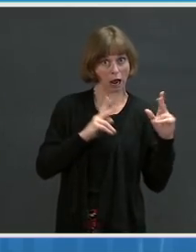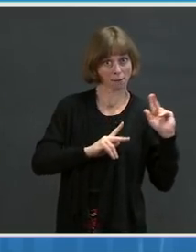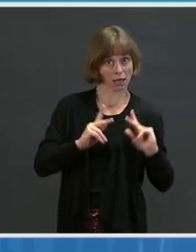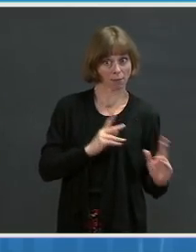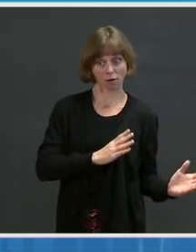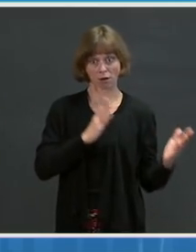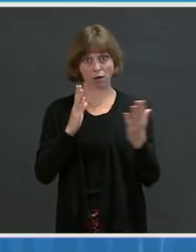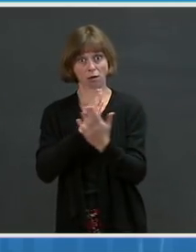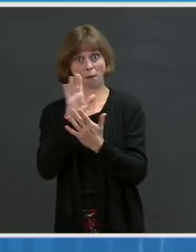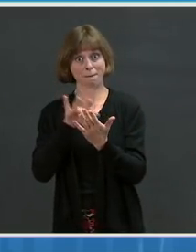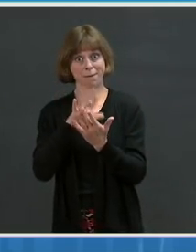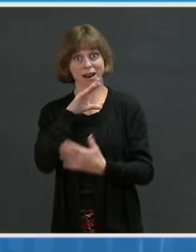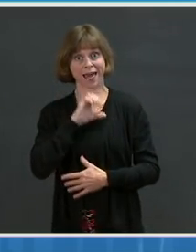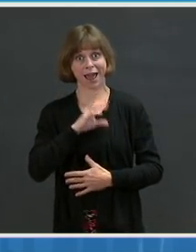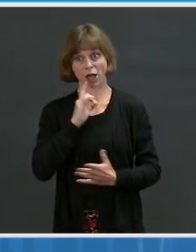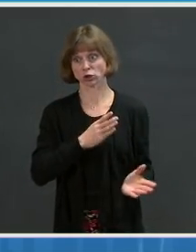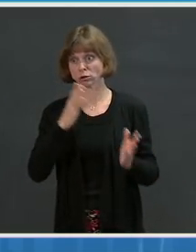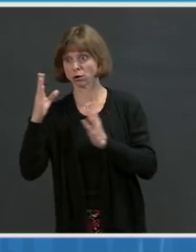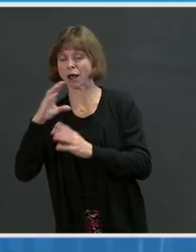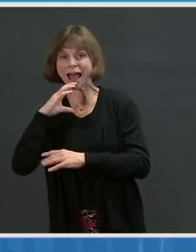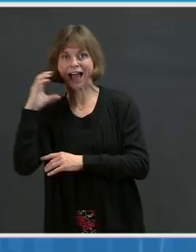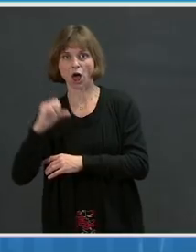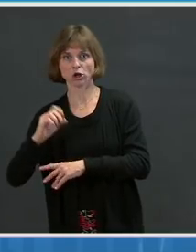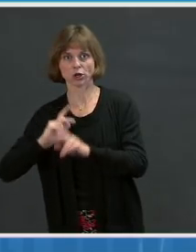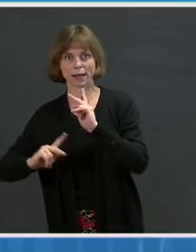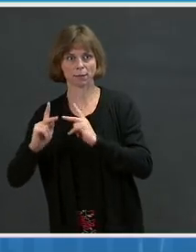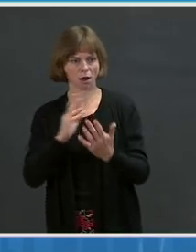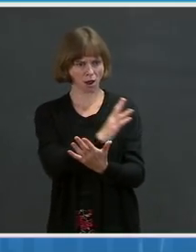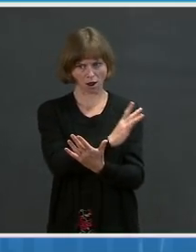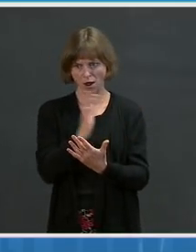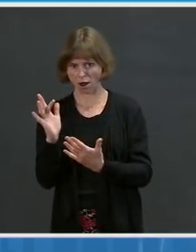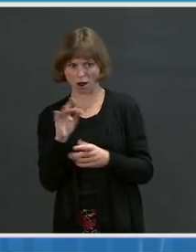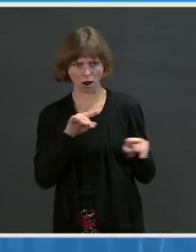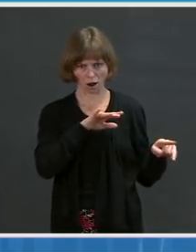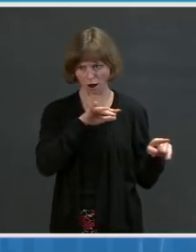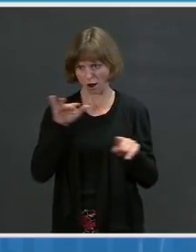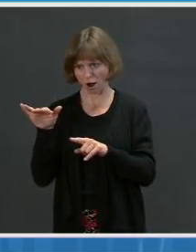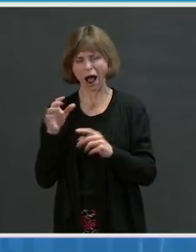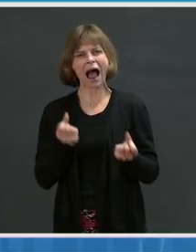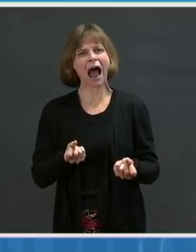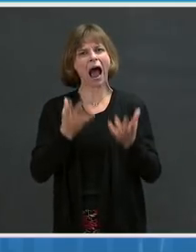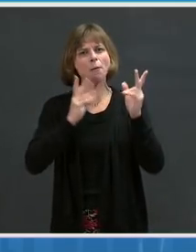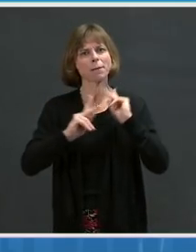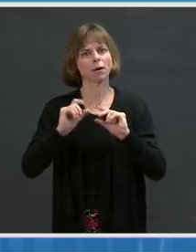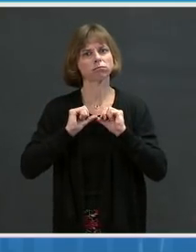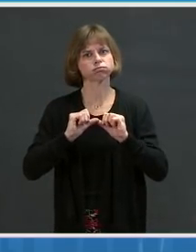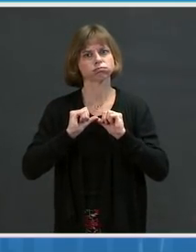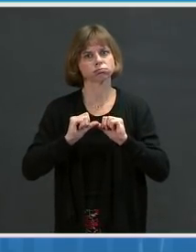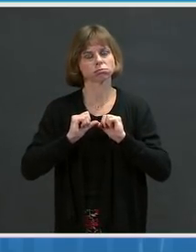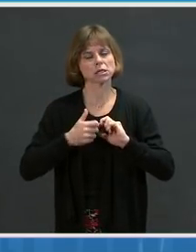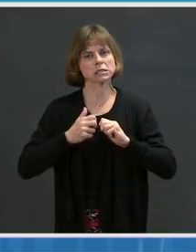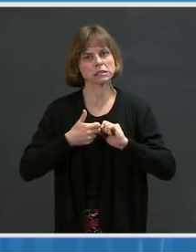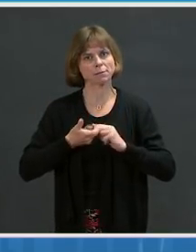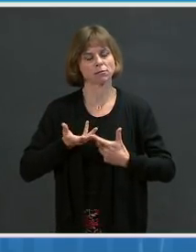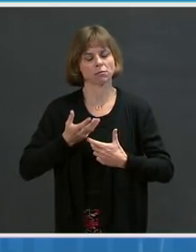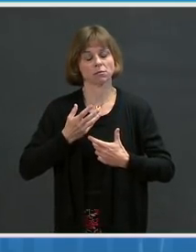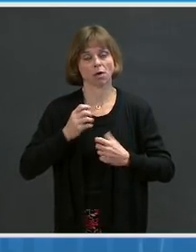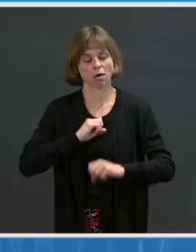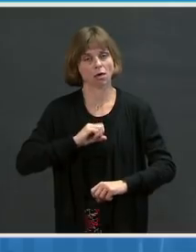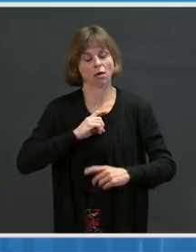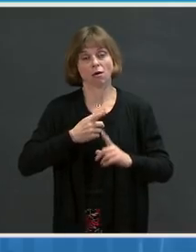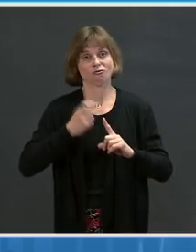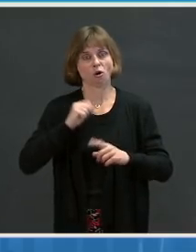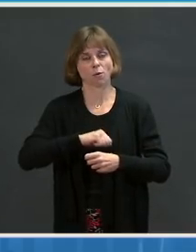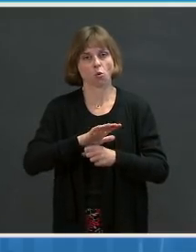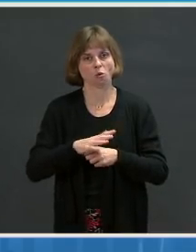middle-aged, elderly? How many people continue to have symptoms of COVID-19 or even, as we've seen,